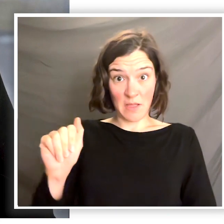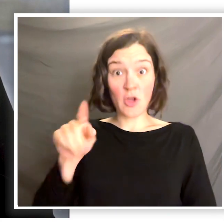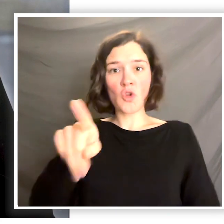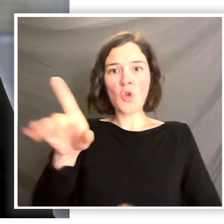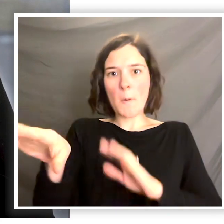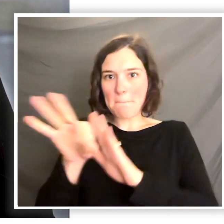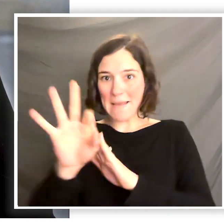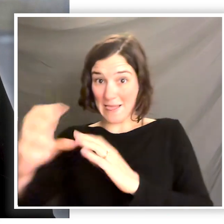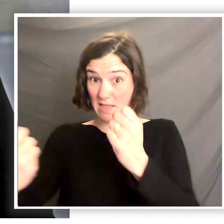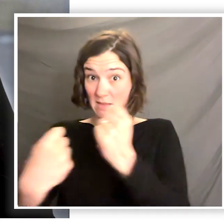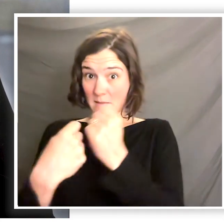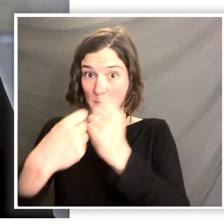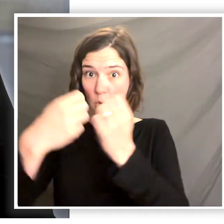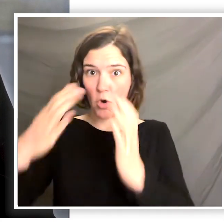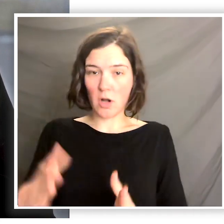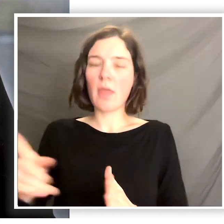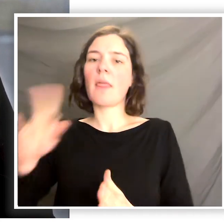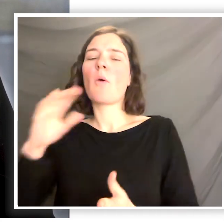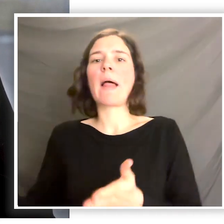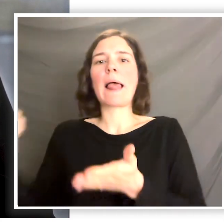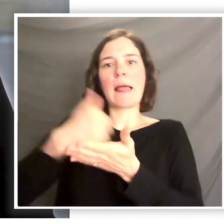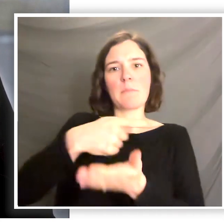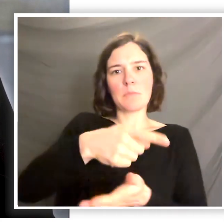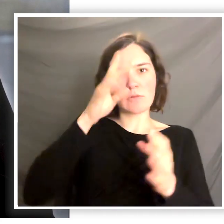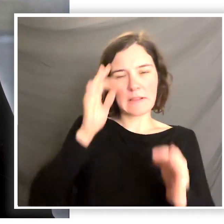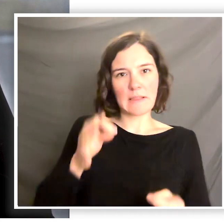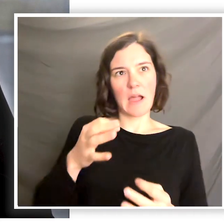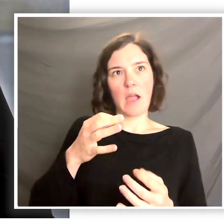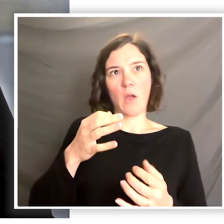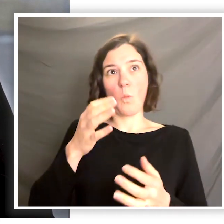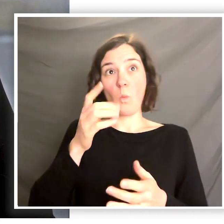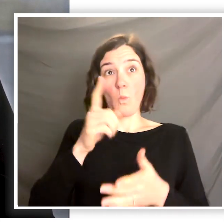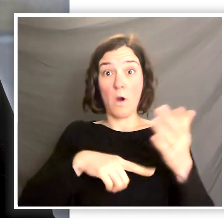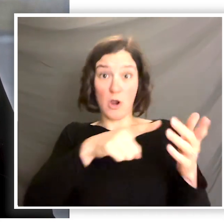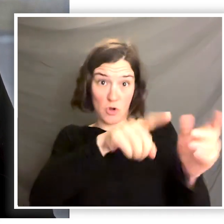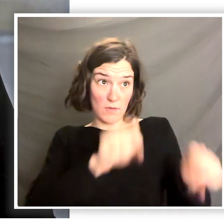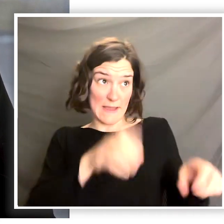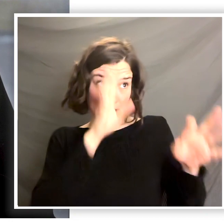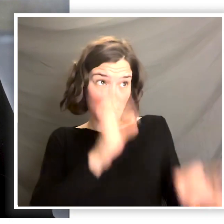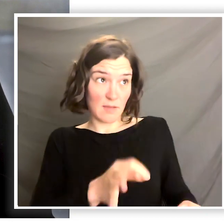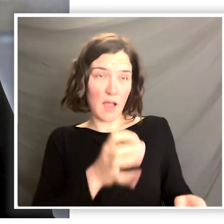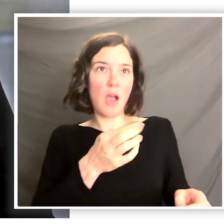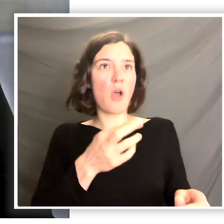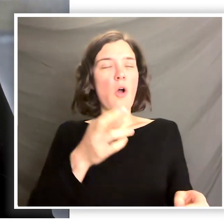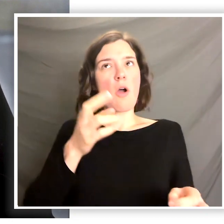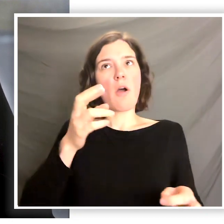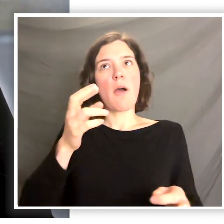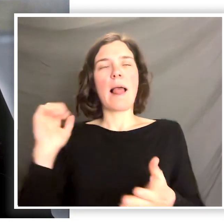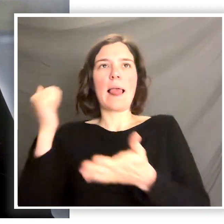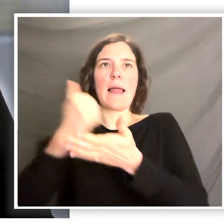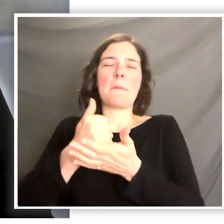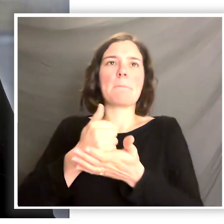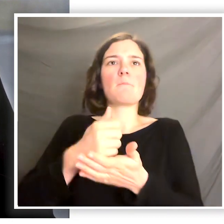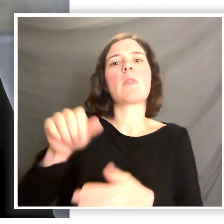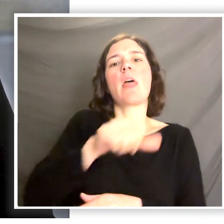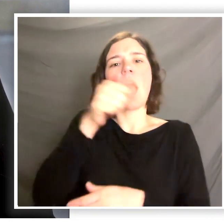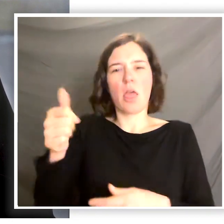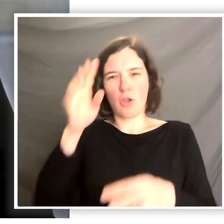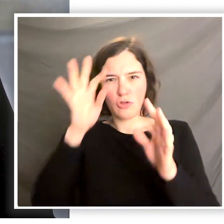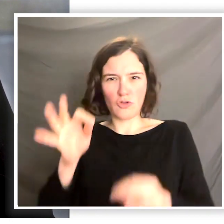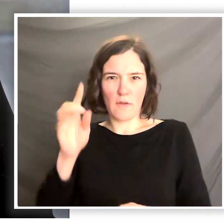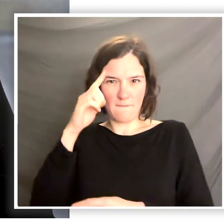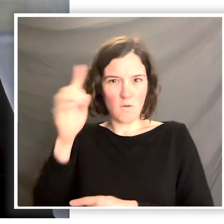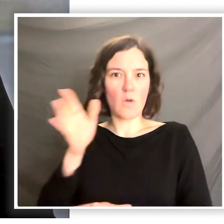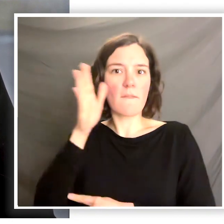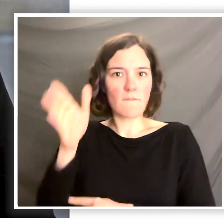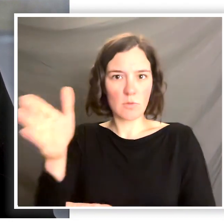the supporters that you pick can help you find out what choices you already have and maybe help you come up with choices that you might want to